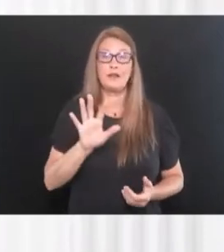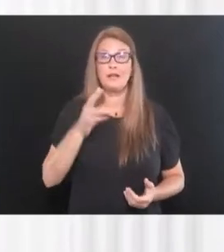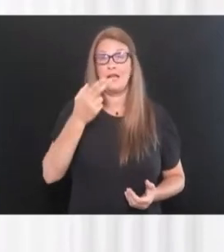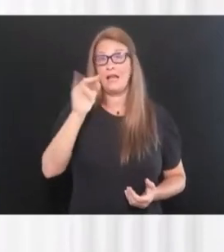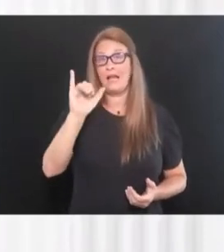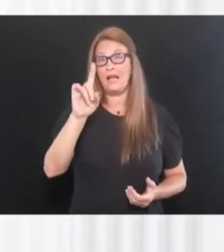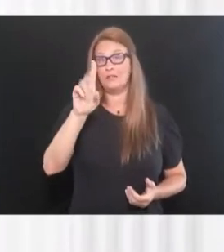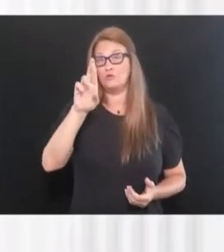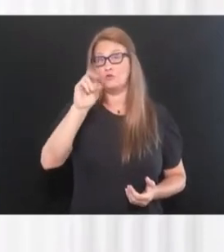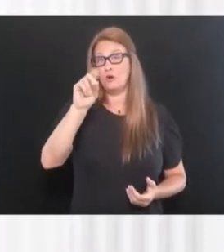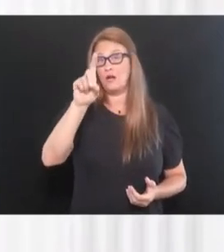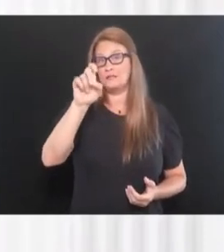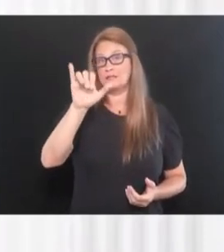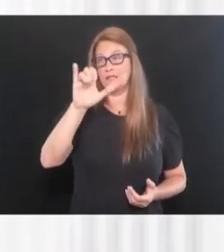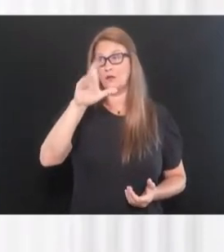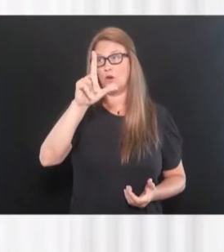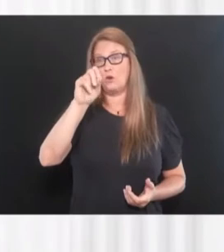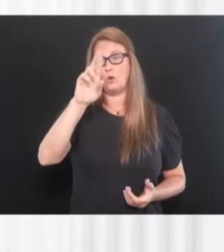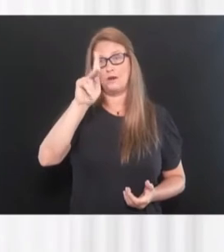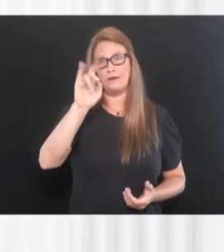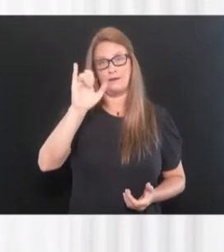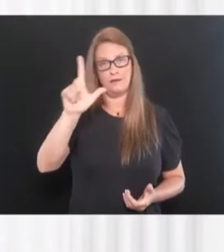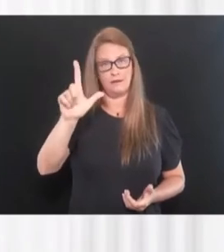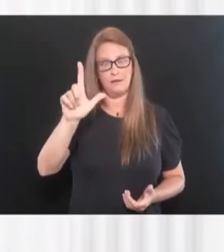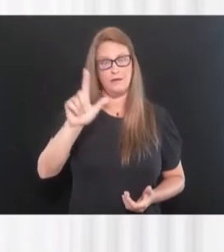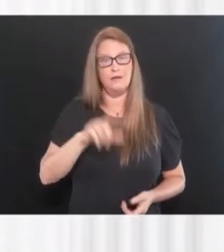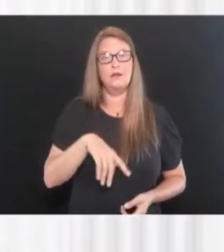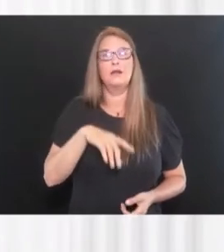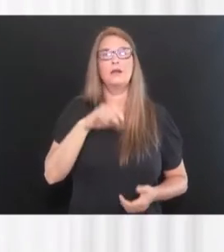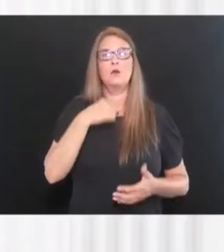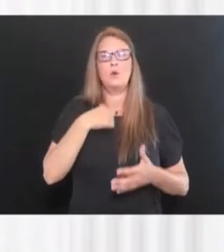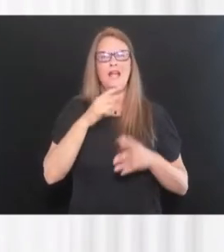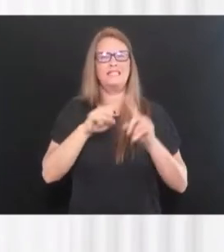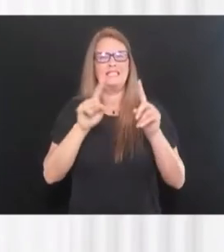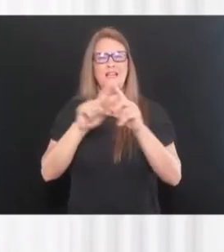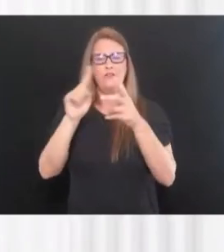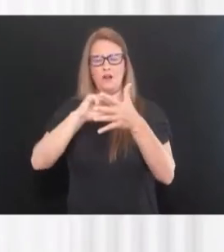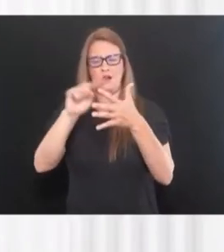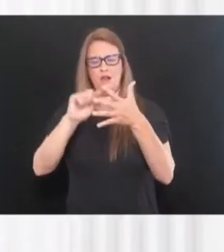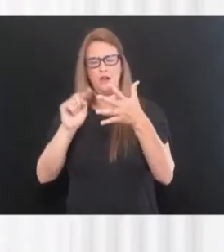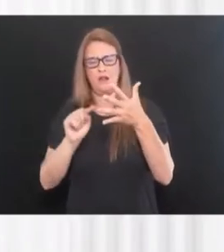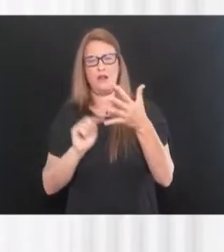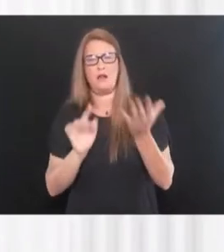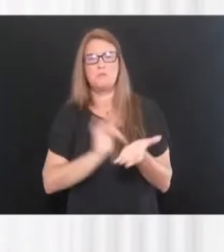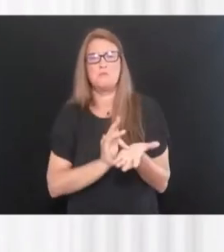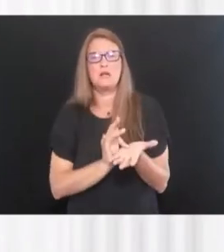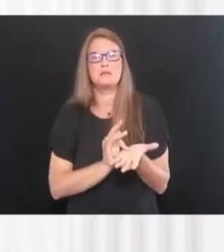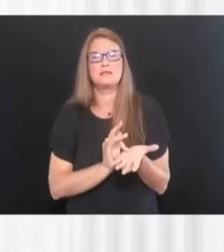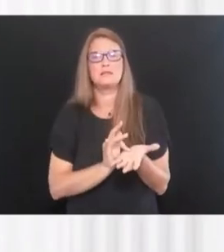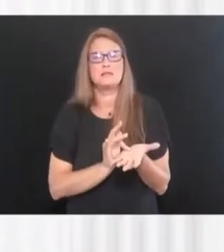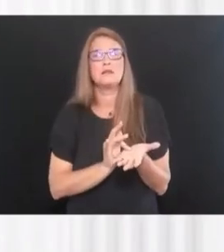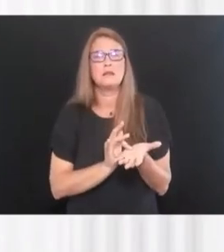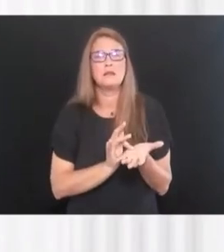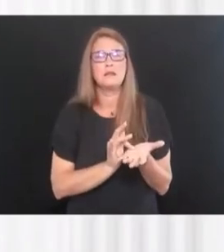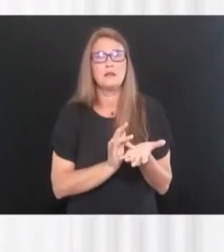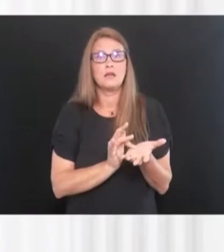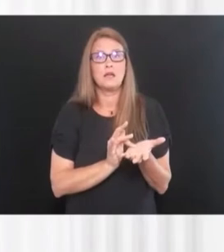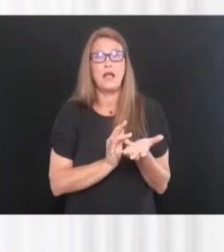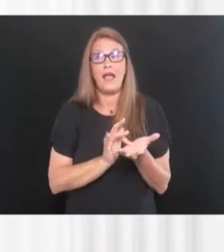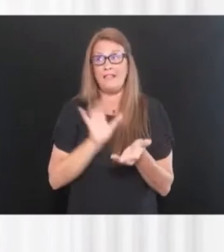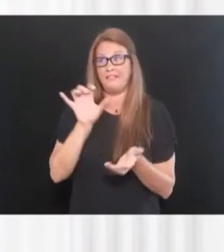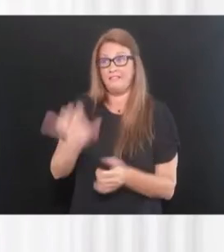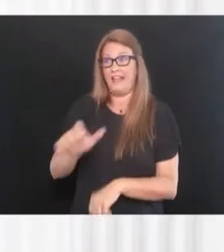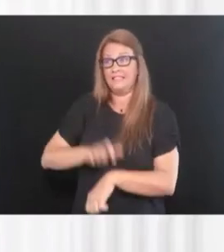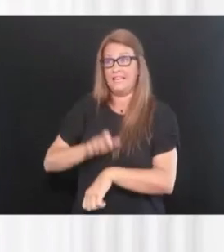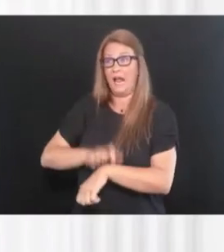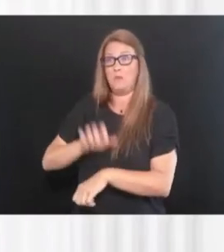hydroxychloroquine, um, azithromycin, avoid nebulizers, avoid steroids. That that's what the medical literature had